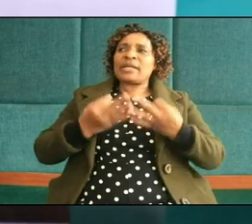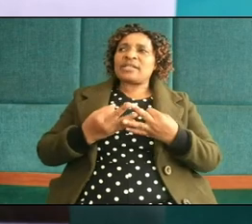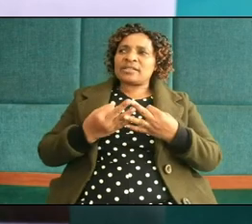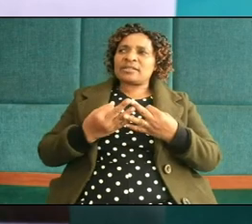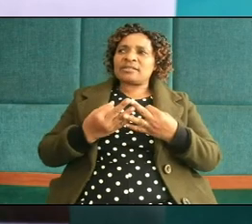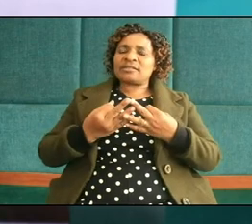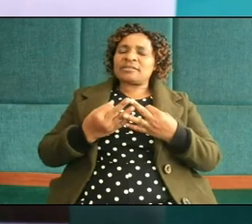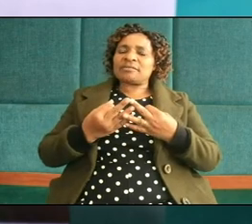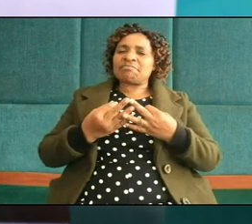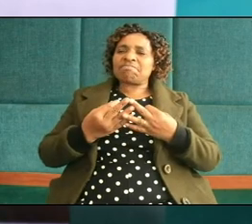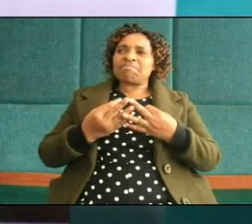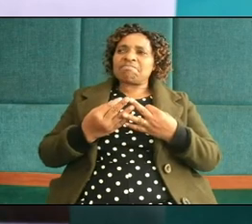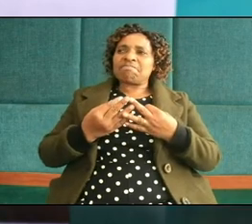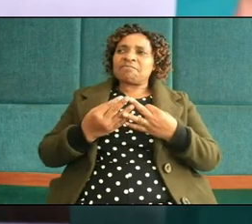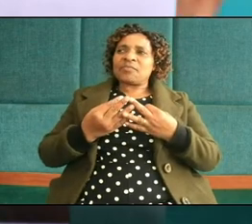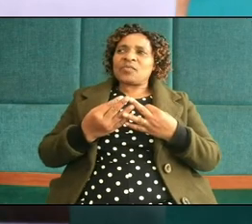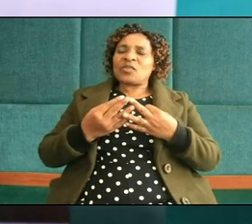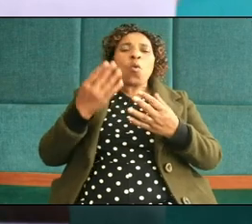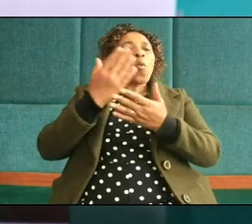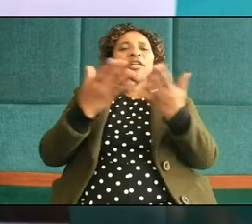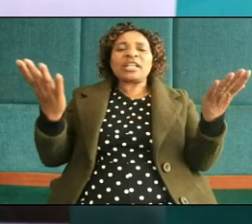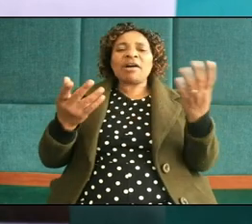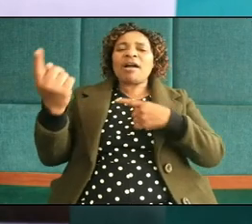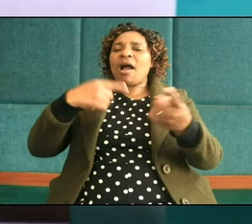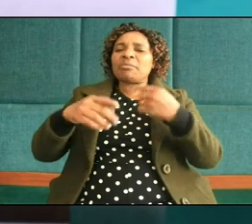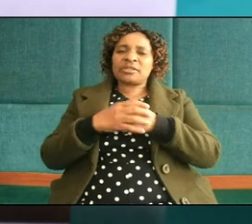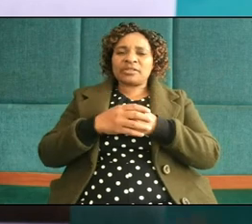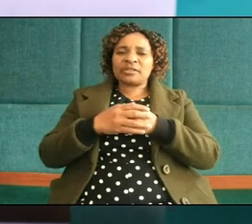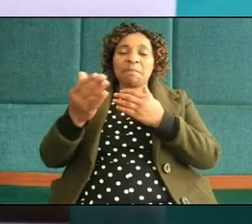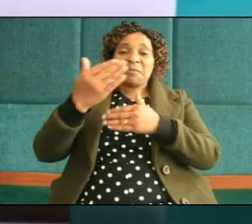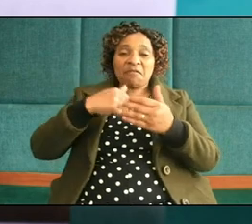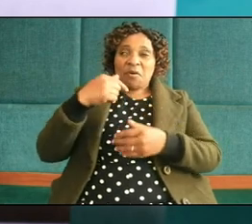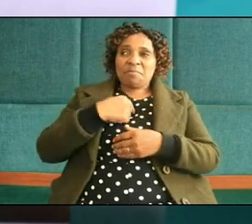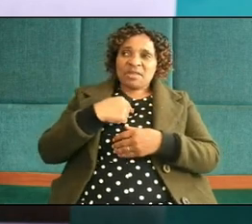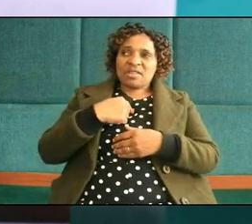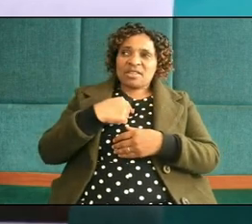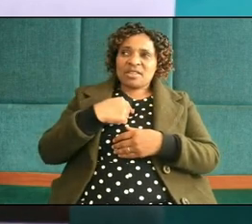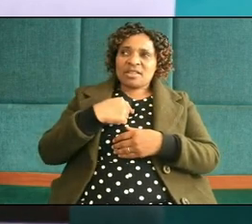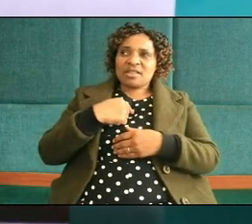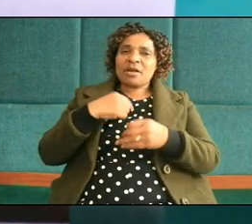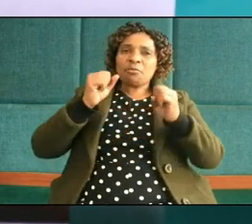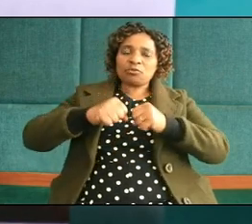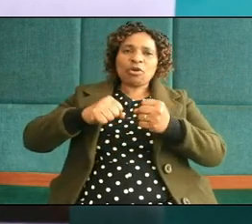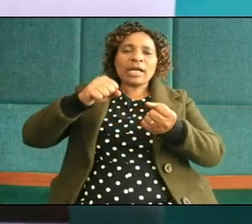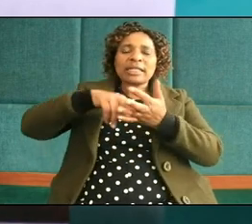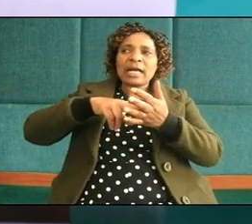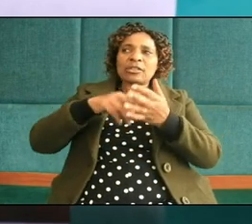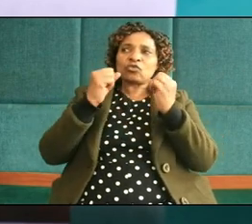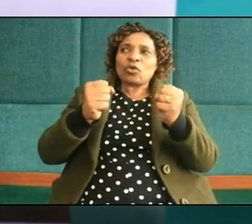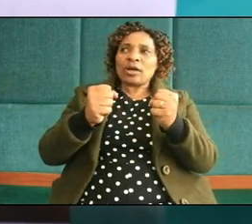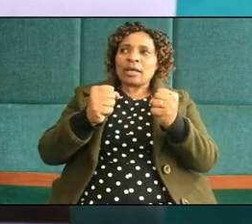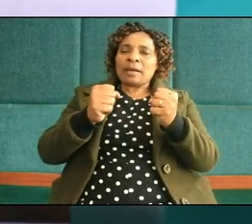personality whatever comes before him he doesn't have a standing but